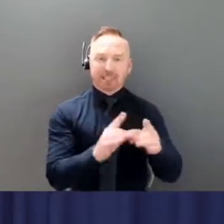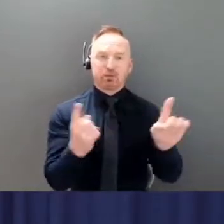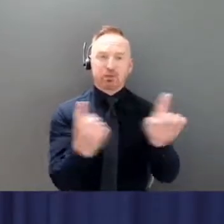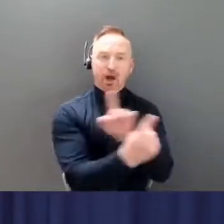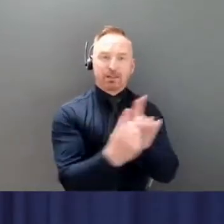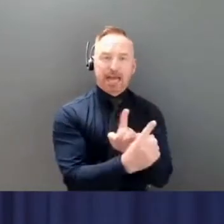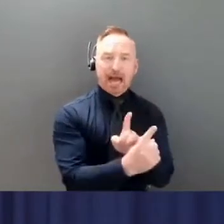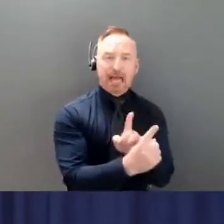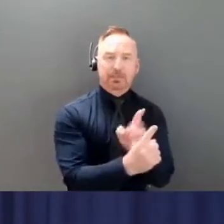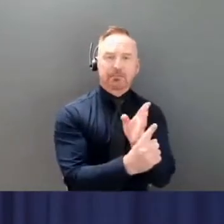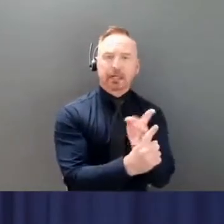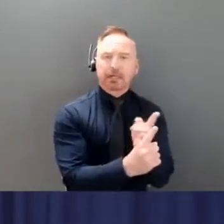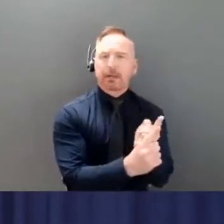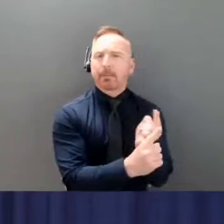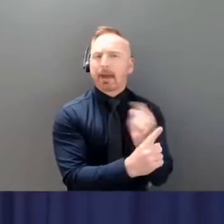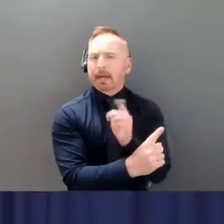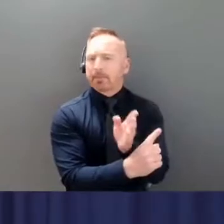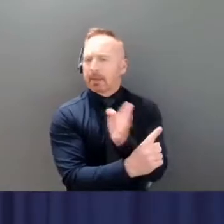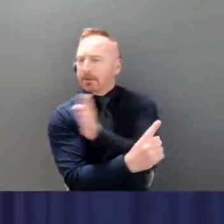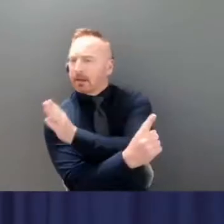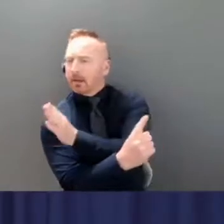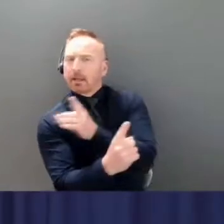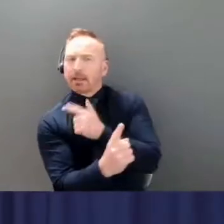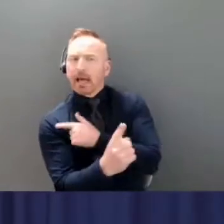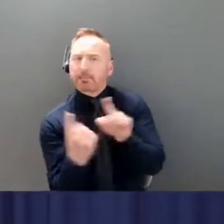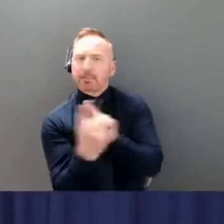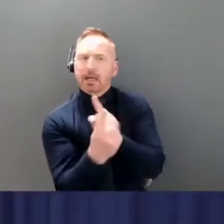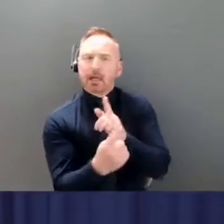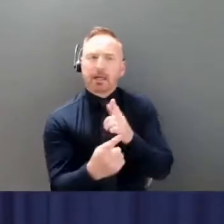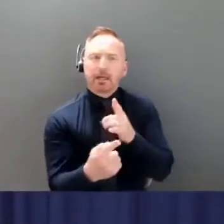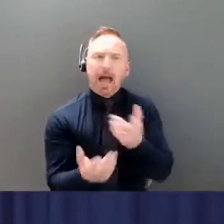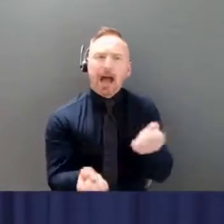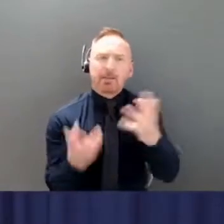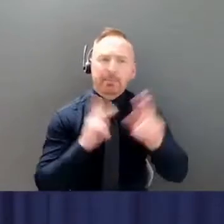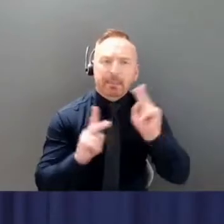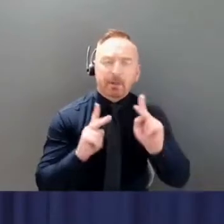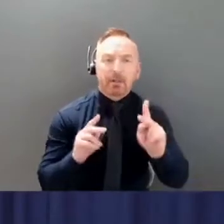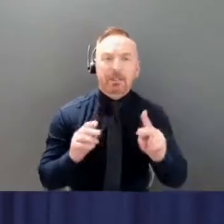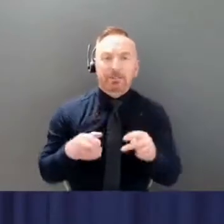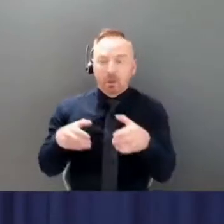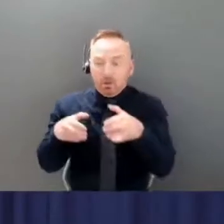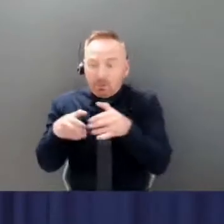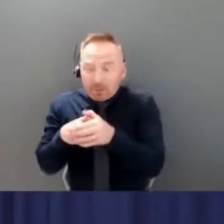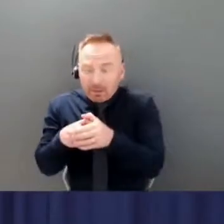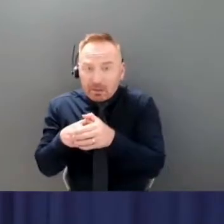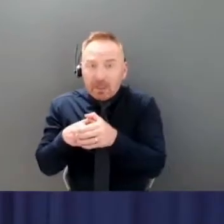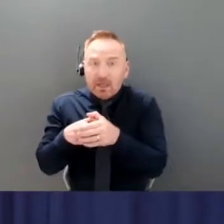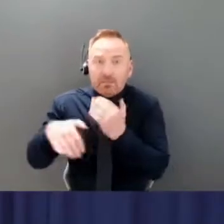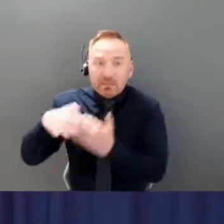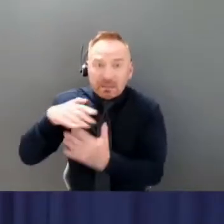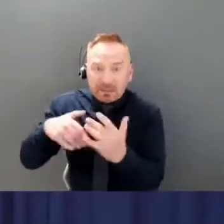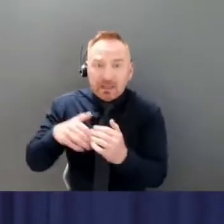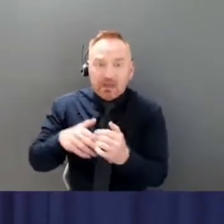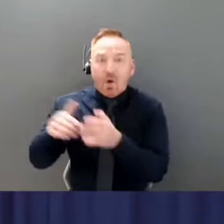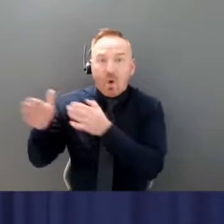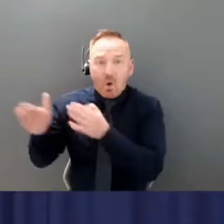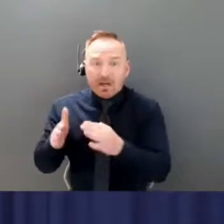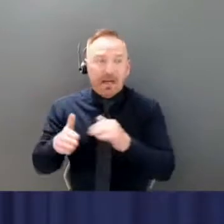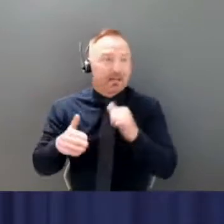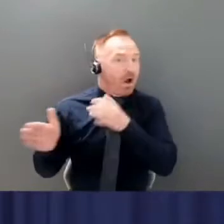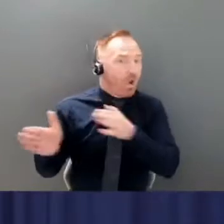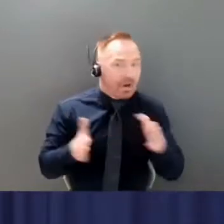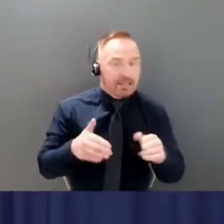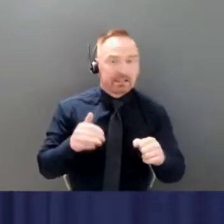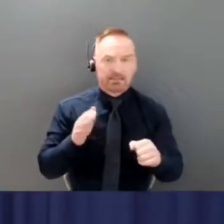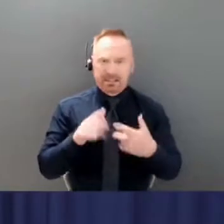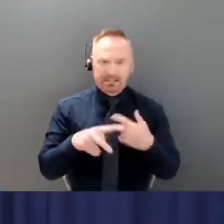unorganized, or even small unorganized social gatherings make contact tracing almost impossible because there